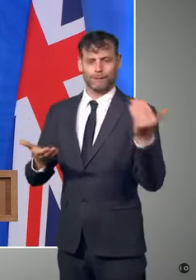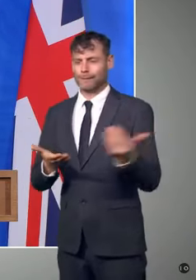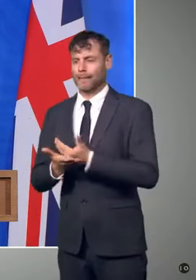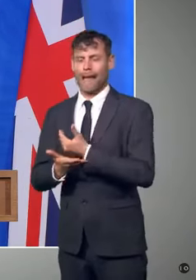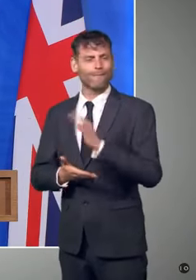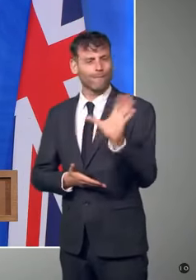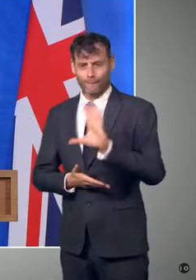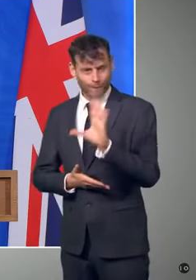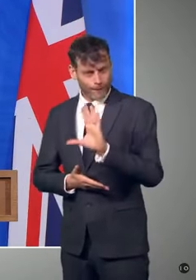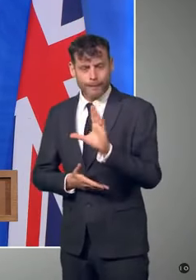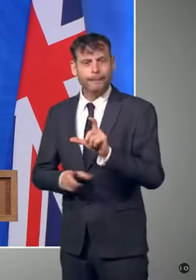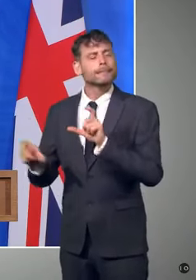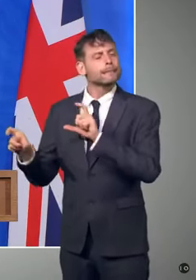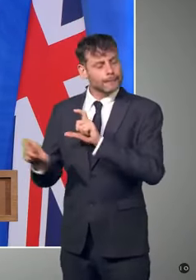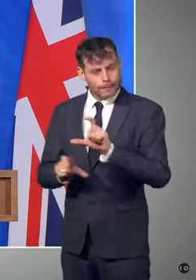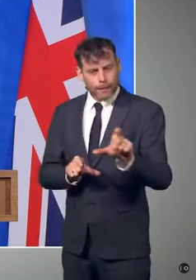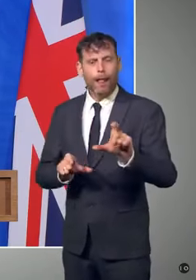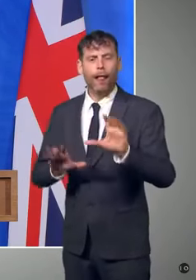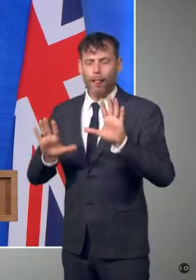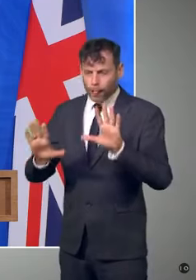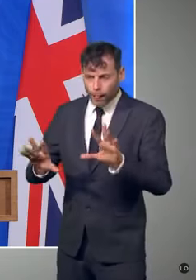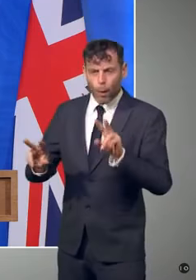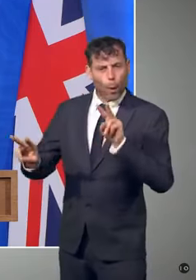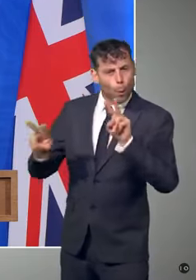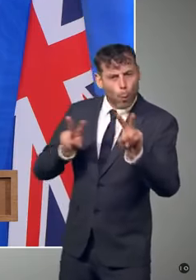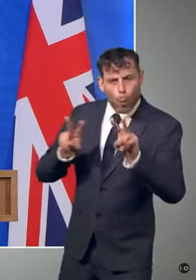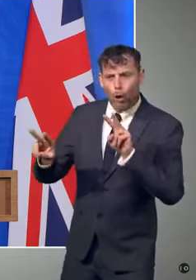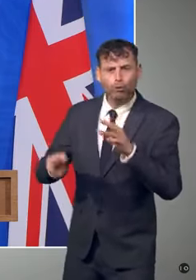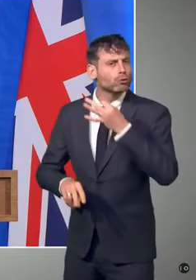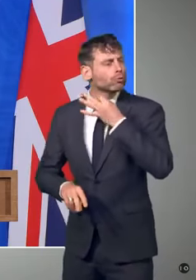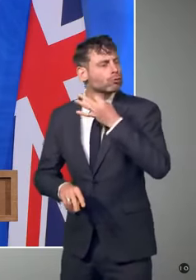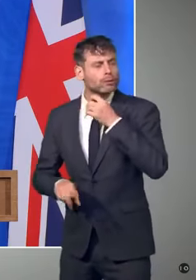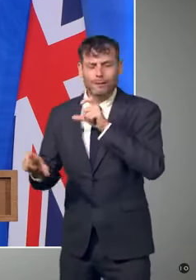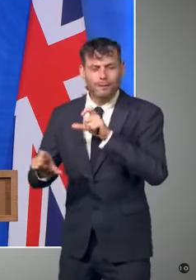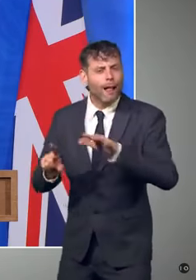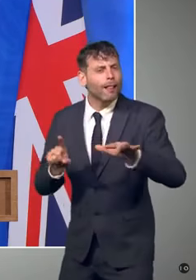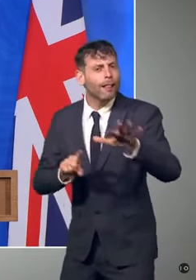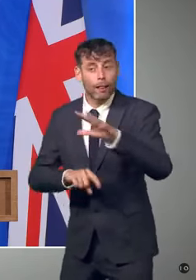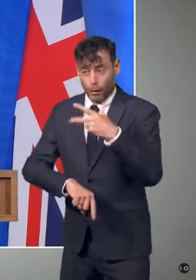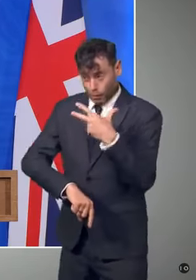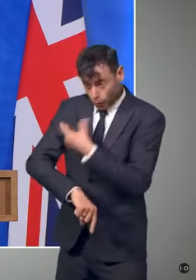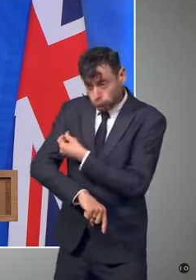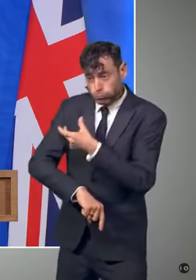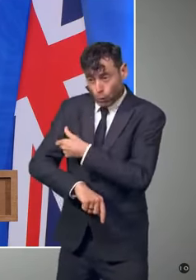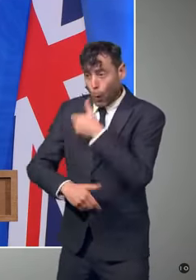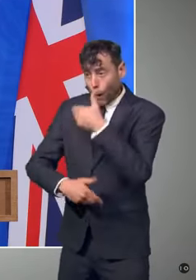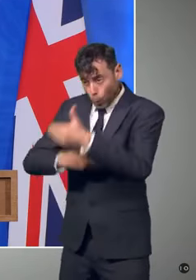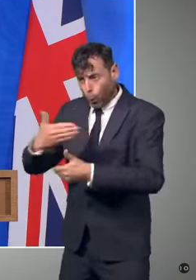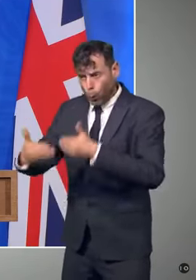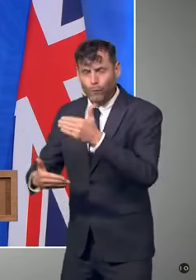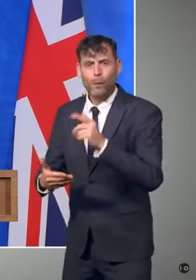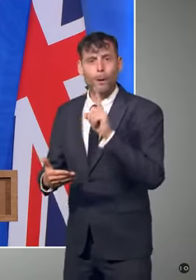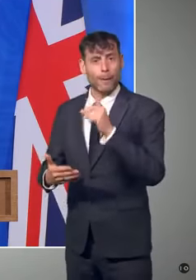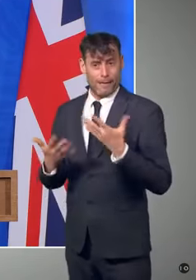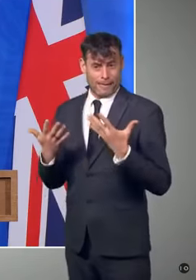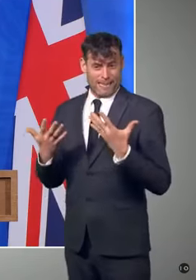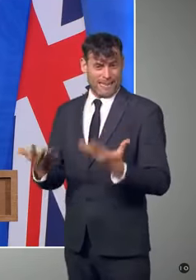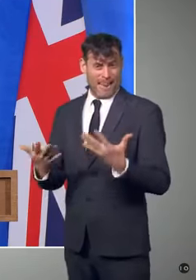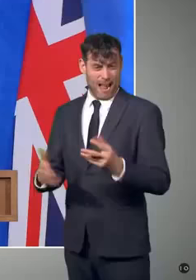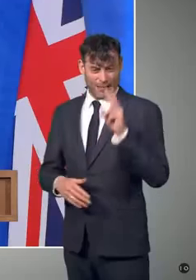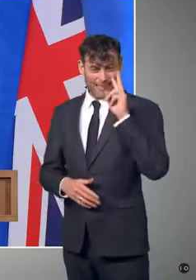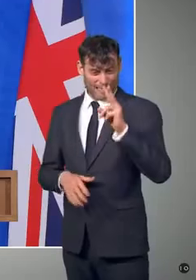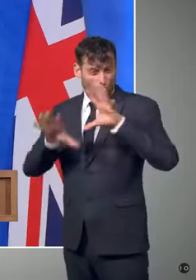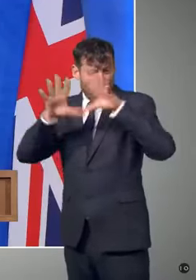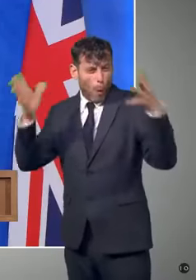look at what's happening in other countries with cases now record numbers around the world, we cannot delude